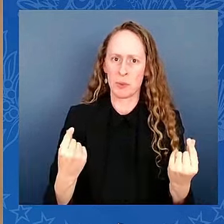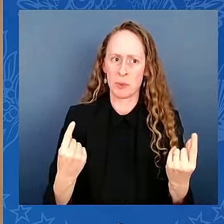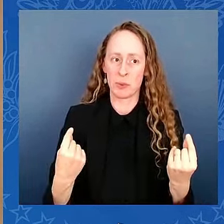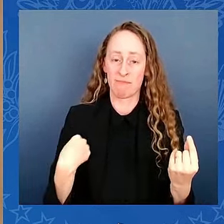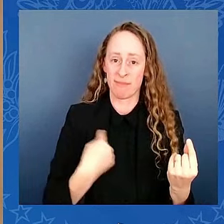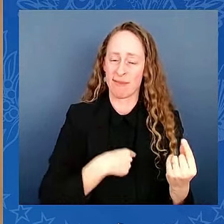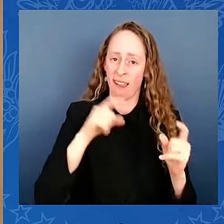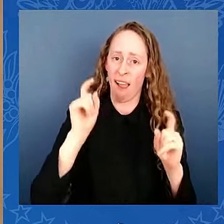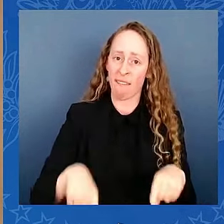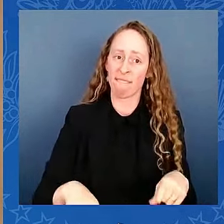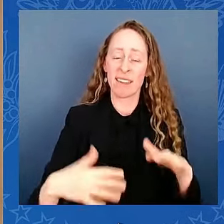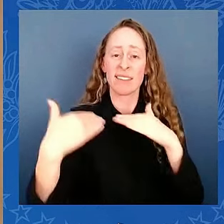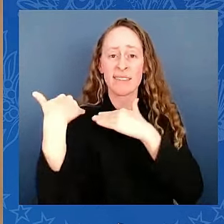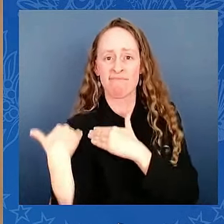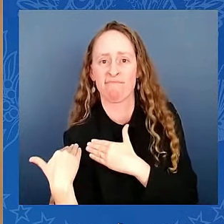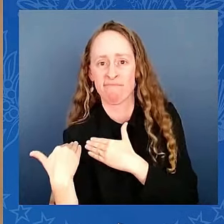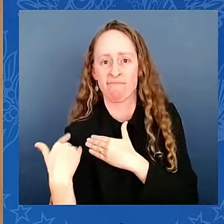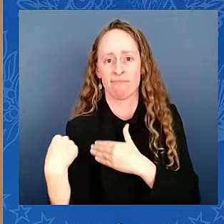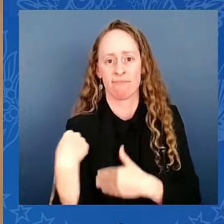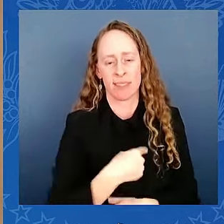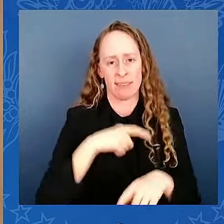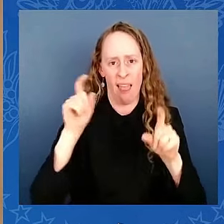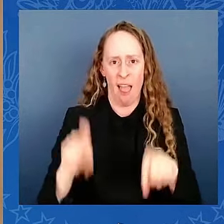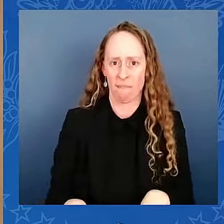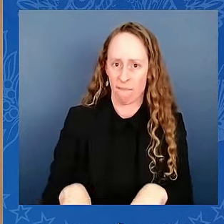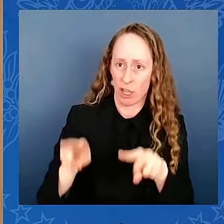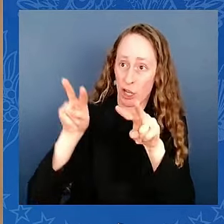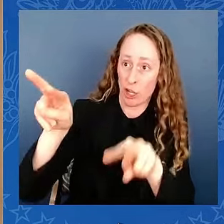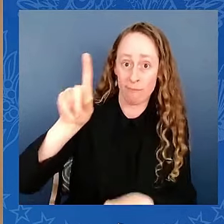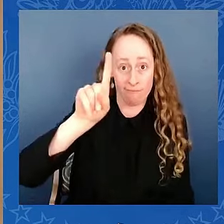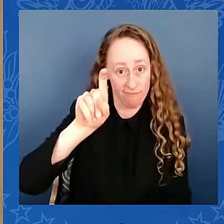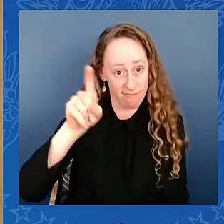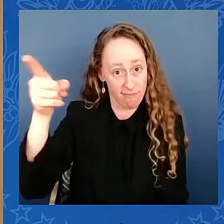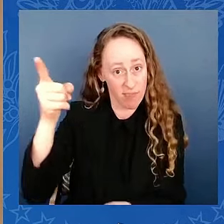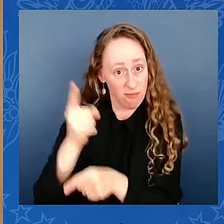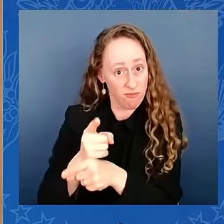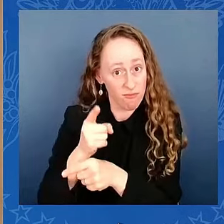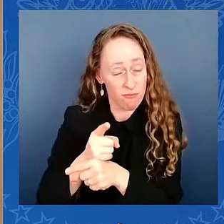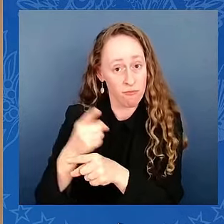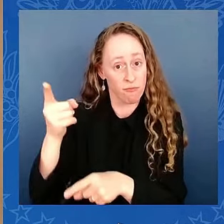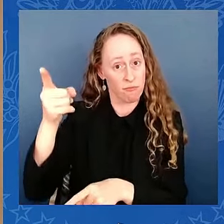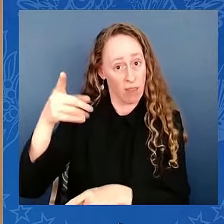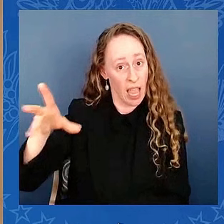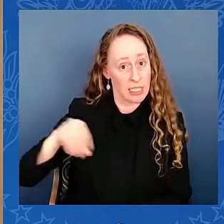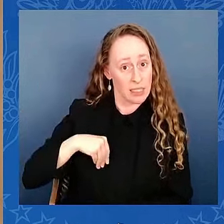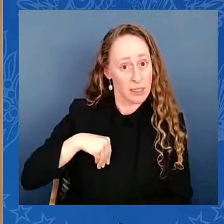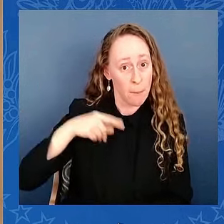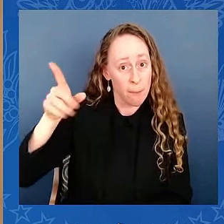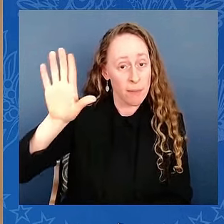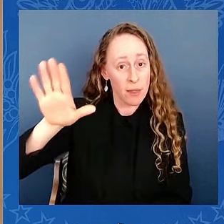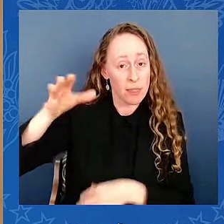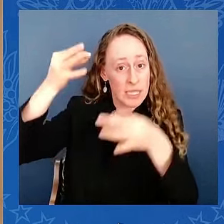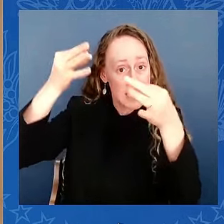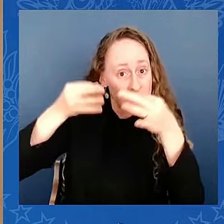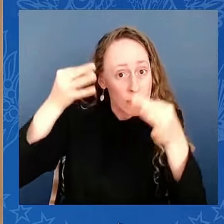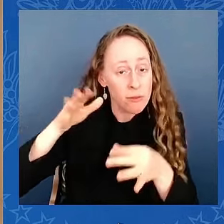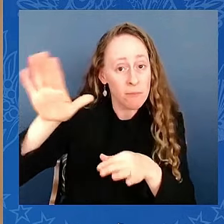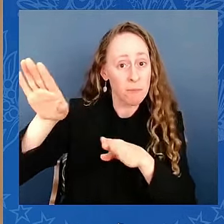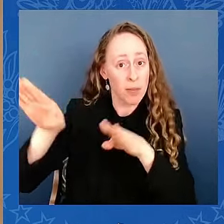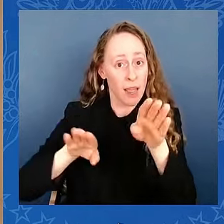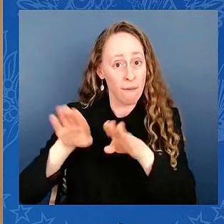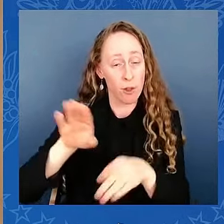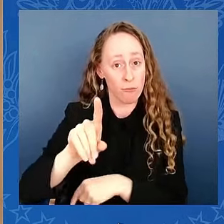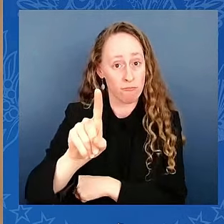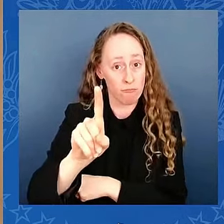a judgment about Donald Trump's behavior. The American people must decide whether Donald Trump's assault on our democracy on January